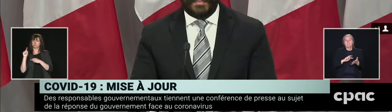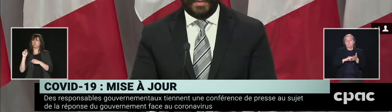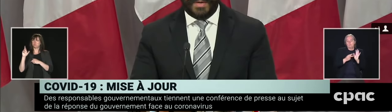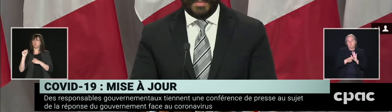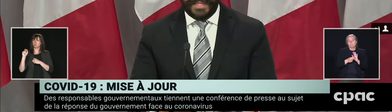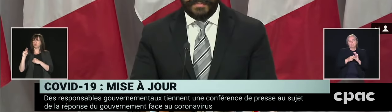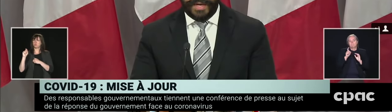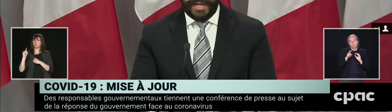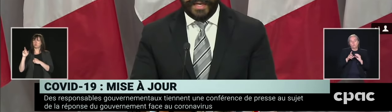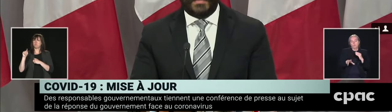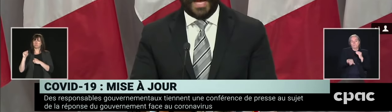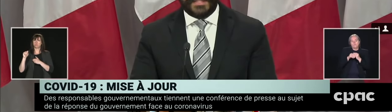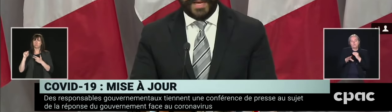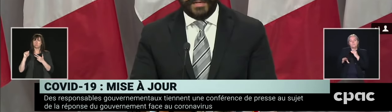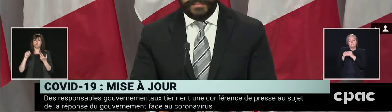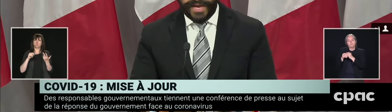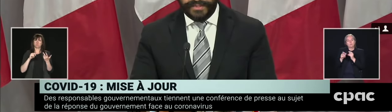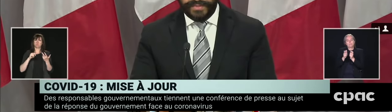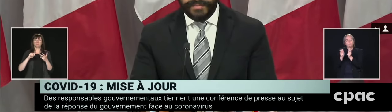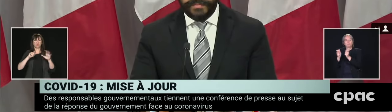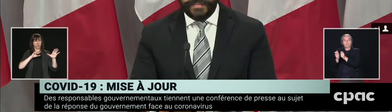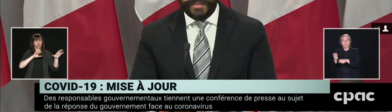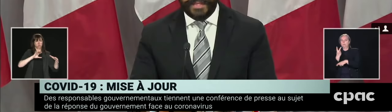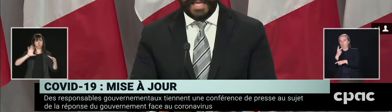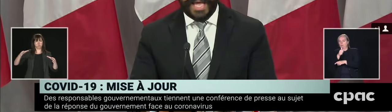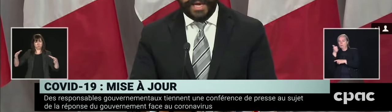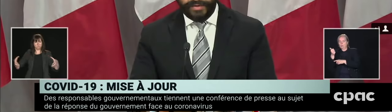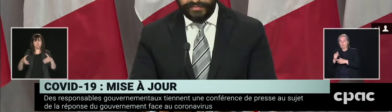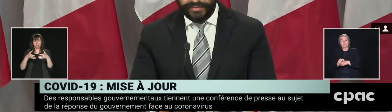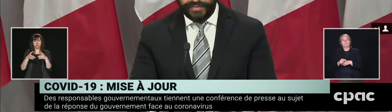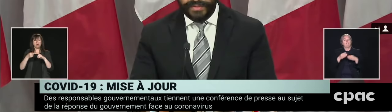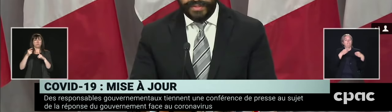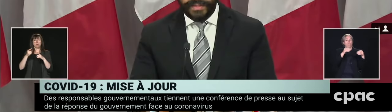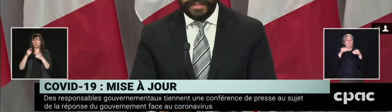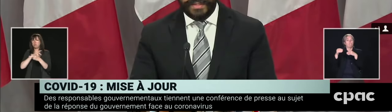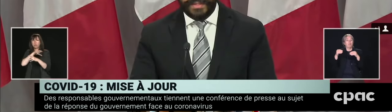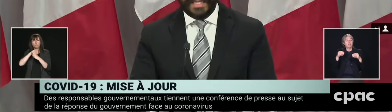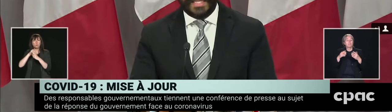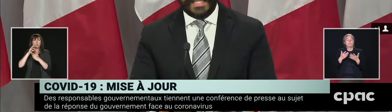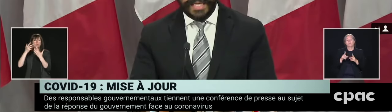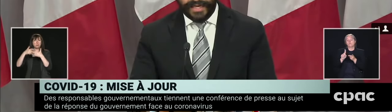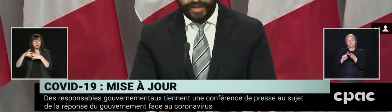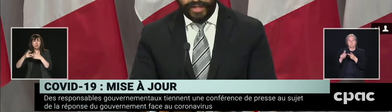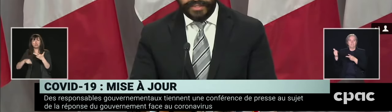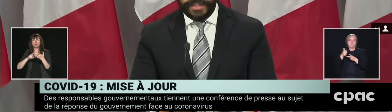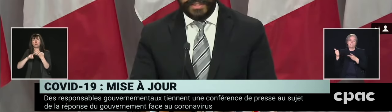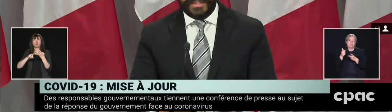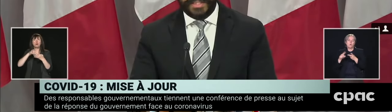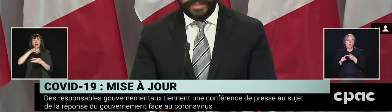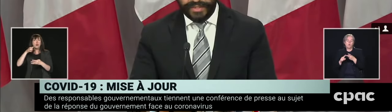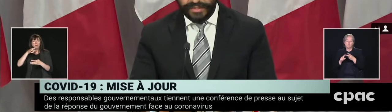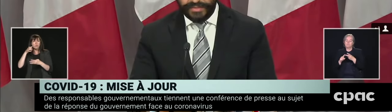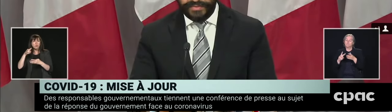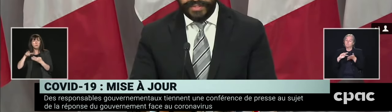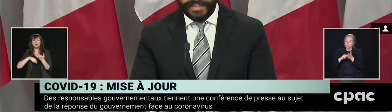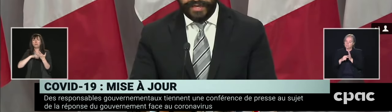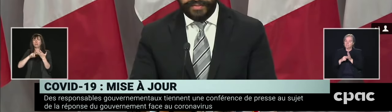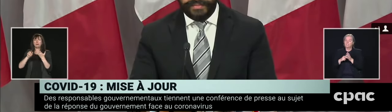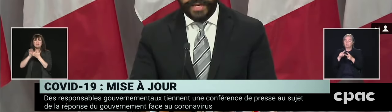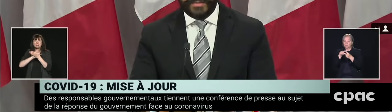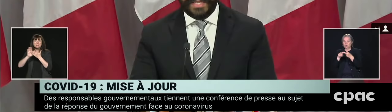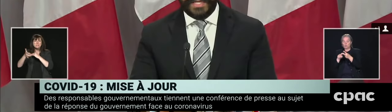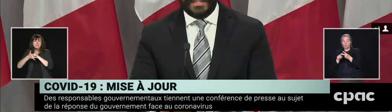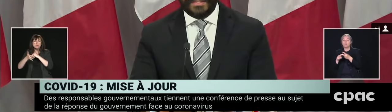which have been represented by advanced manufacturing, agro-food, clean technology, digital industries,